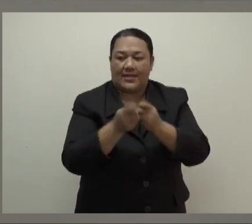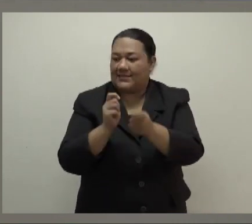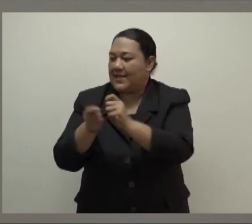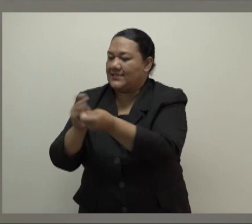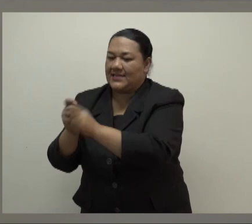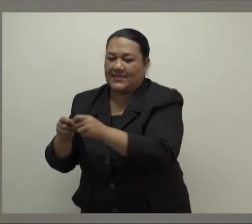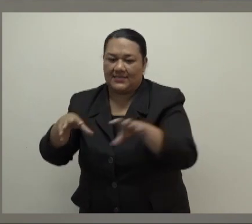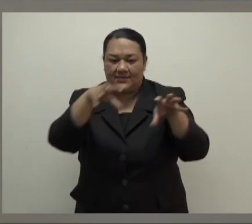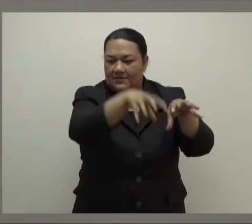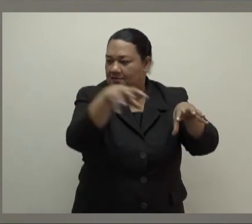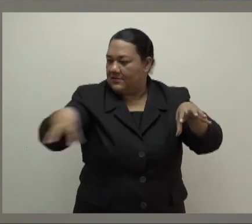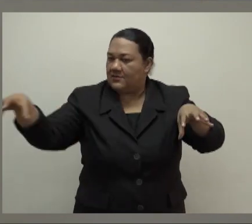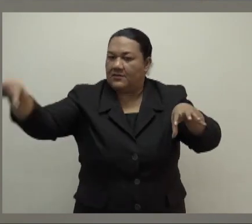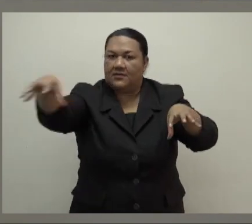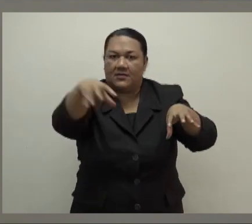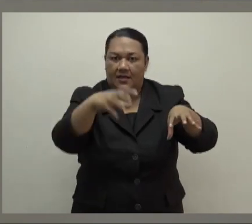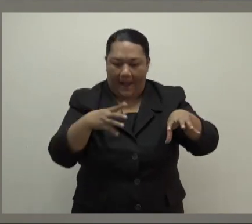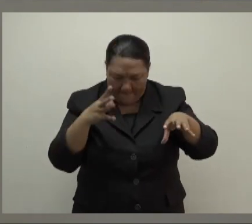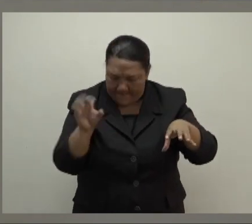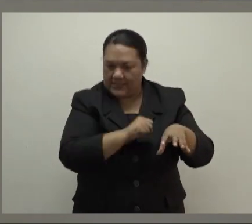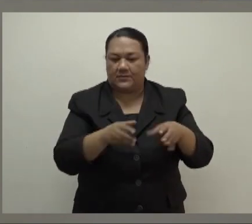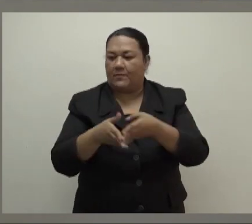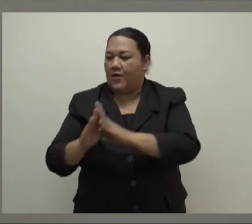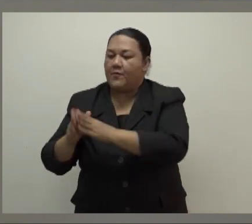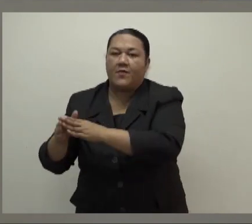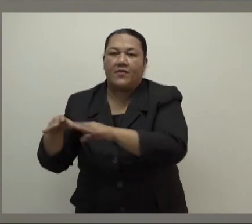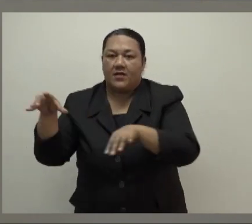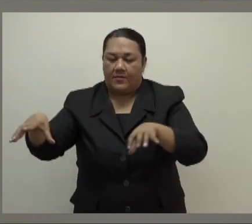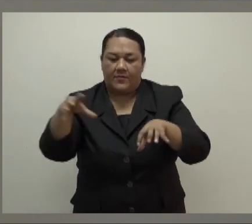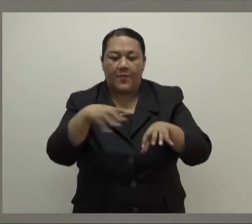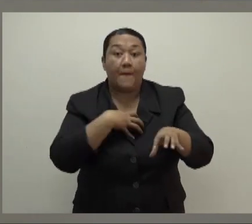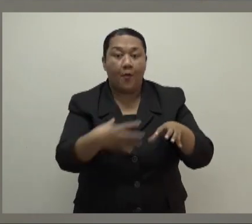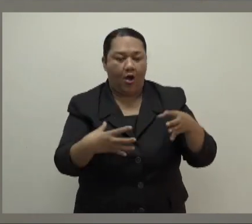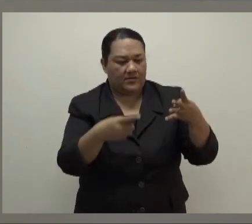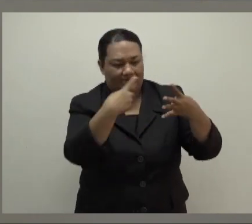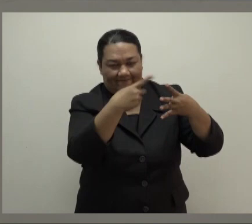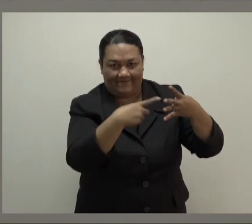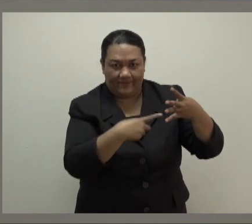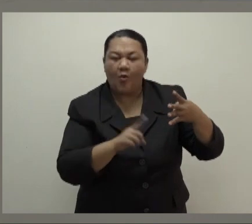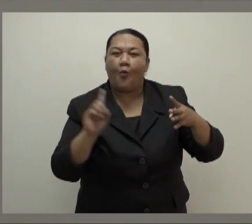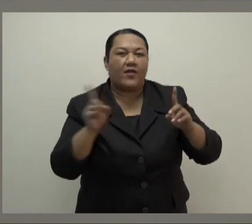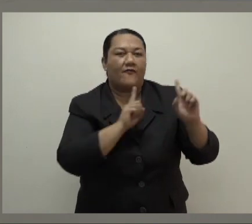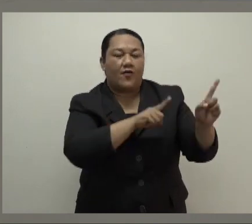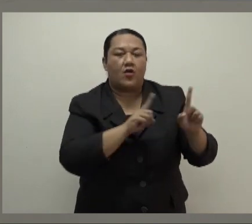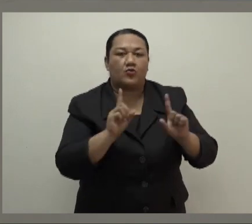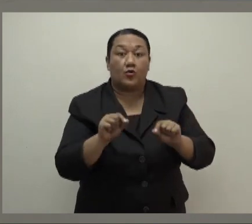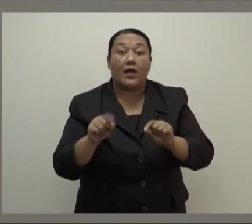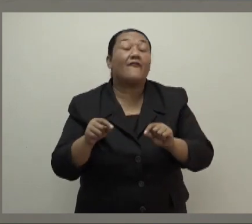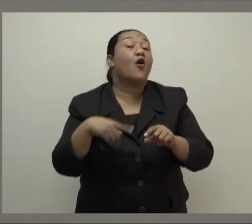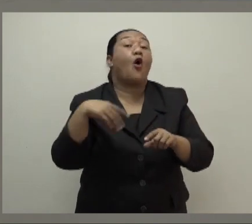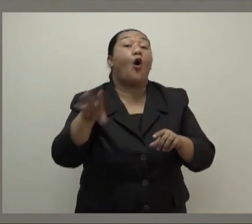possible. We will have more details to announce on that policy shift very soon. All care Fiji certified hotels,